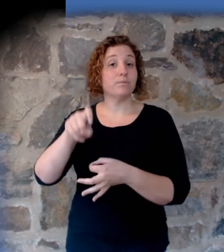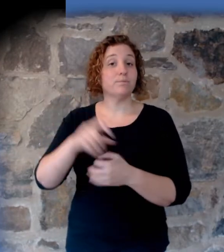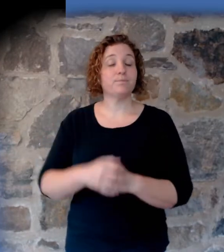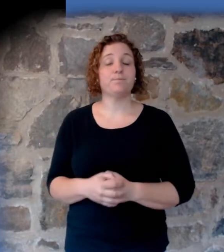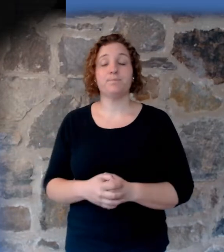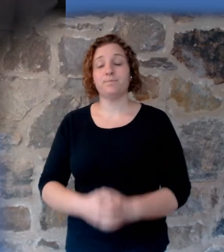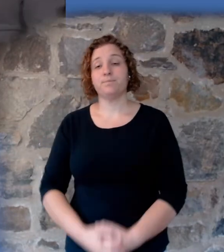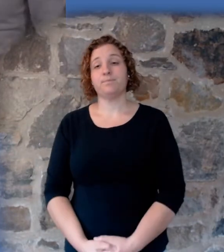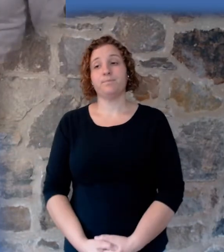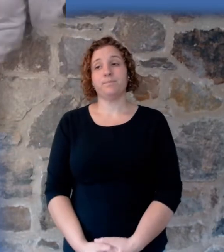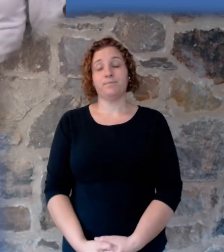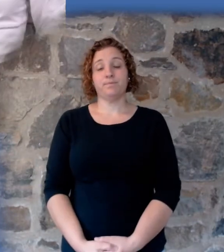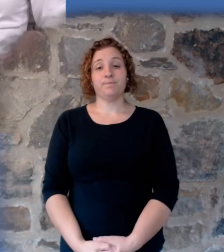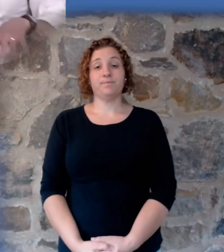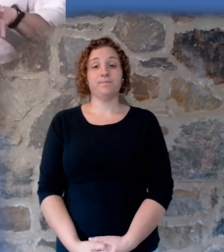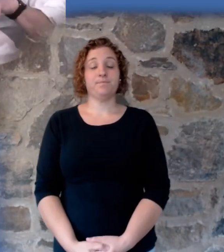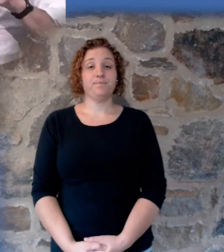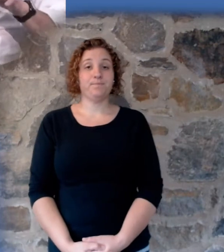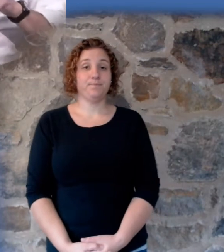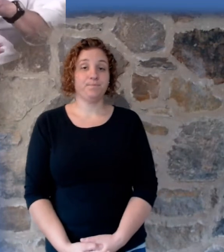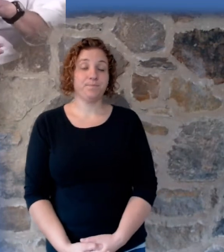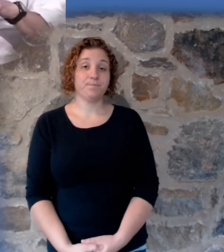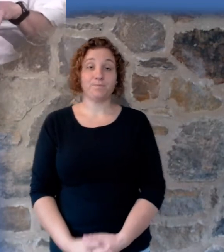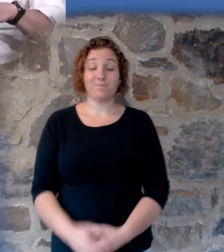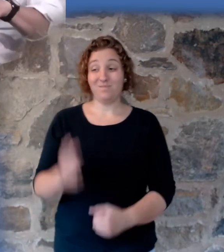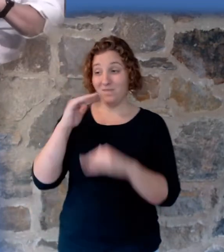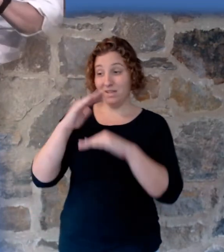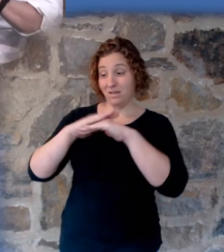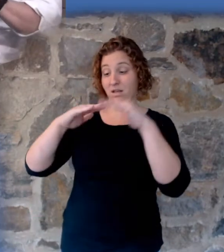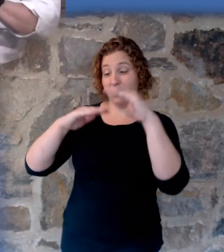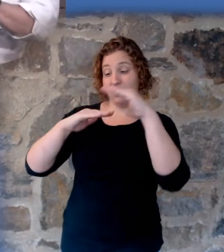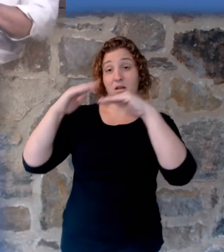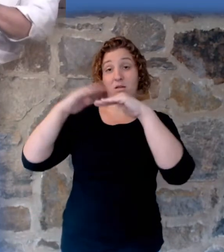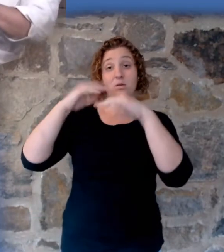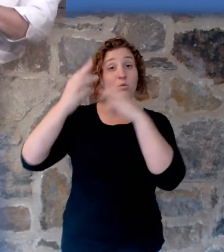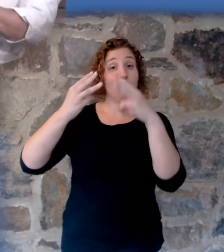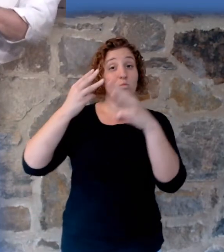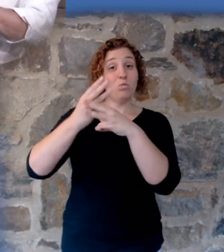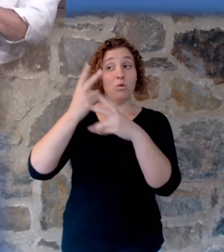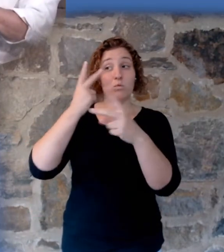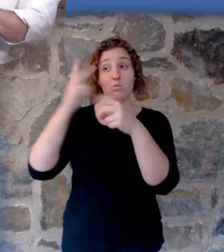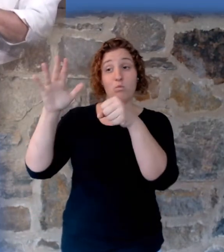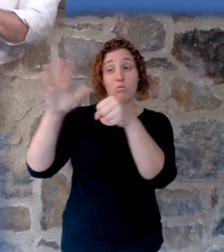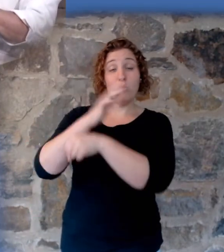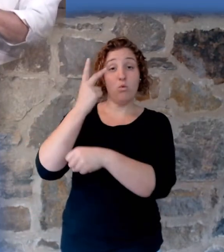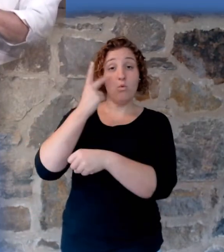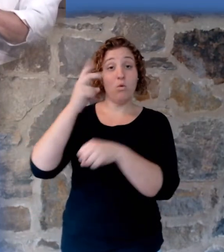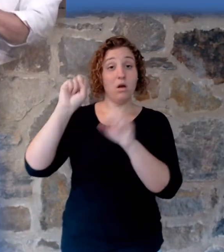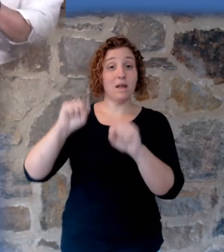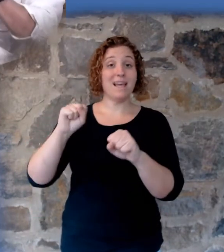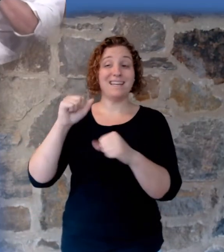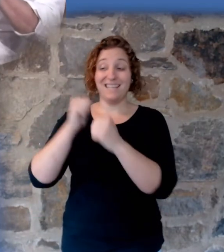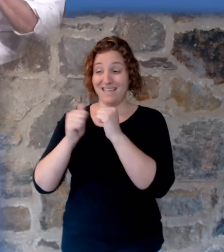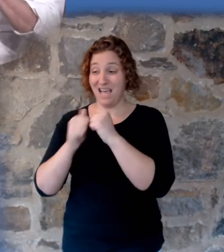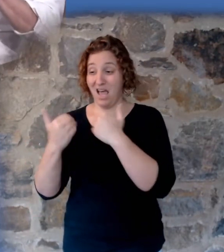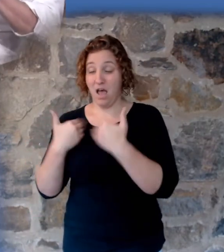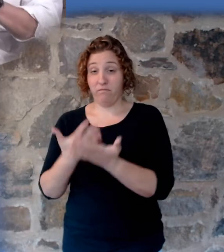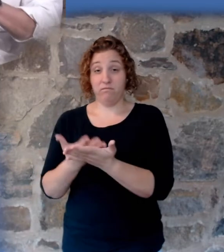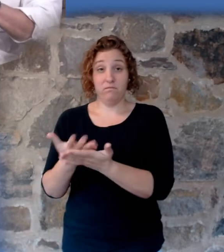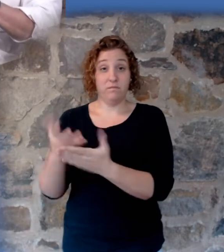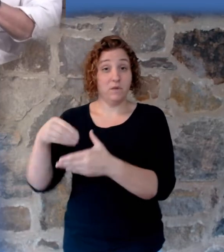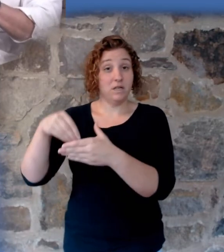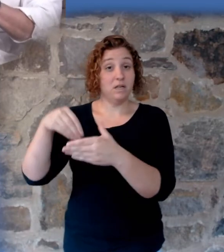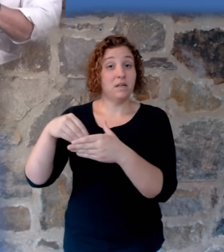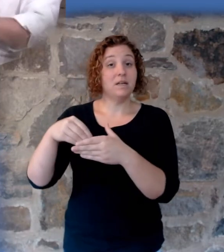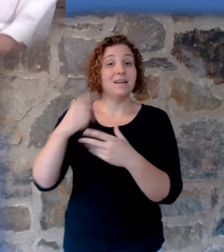As they said, these layers are all around the world and they've all got things buried in them. And they appear to have happened